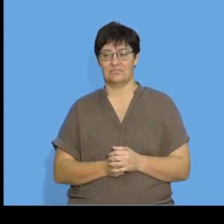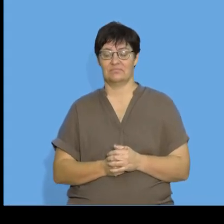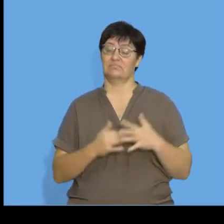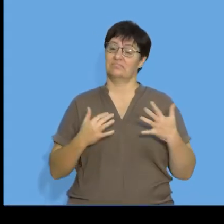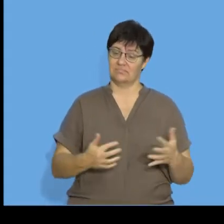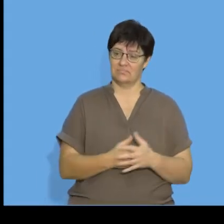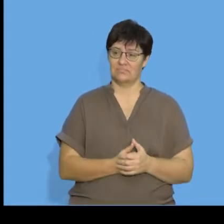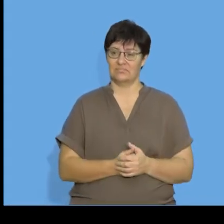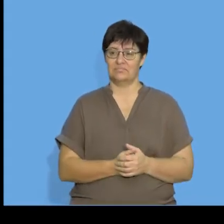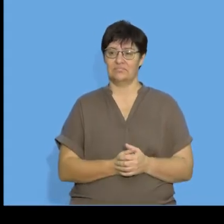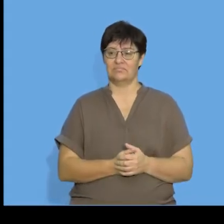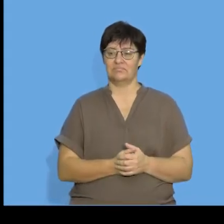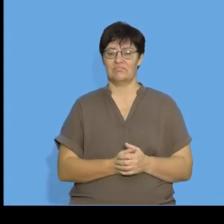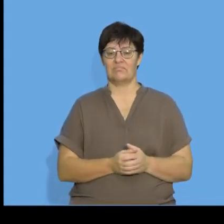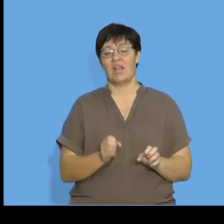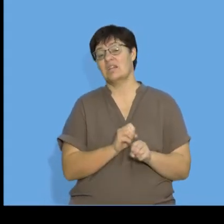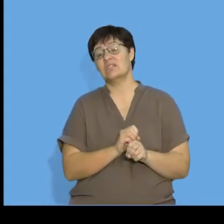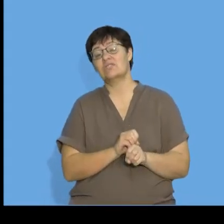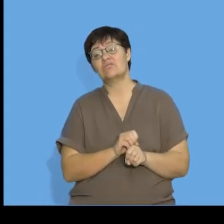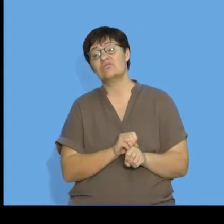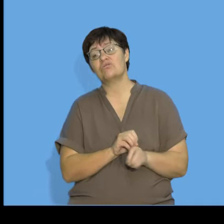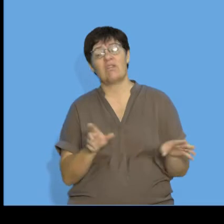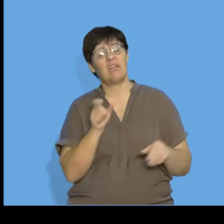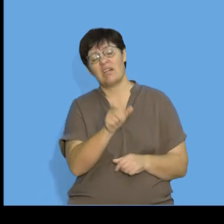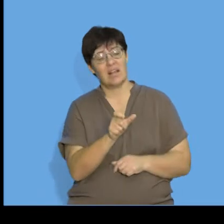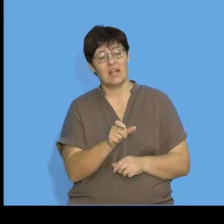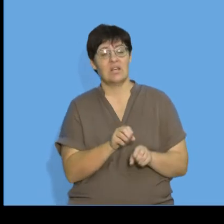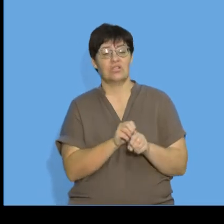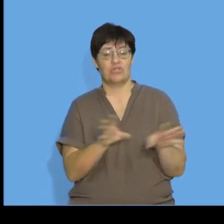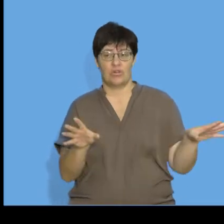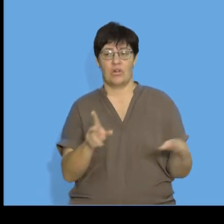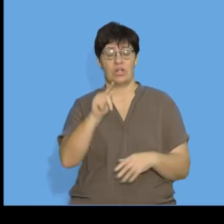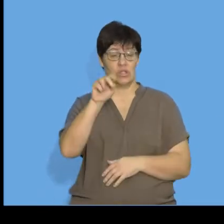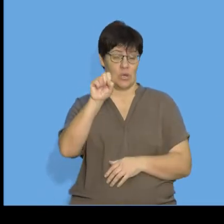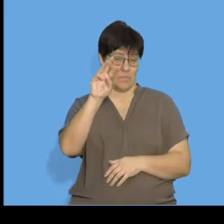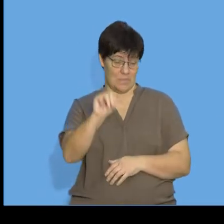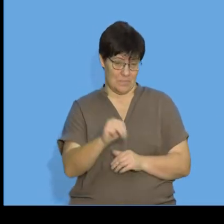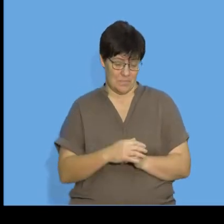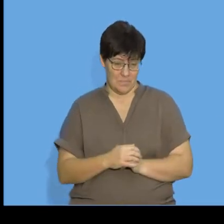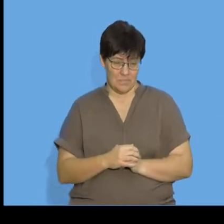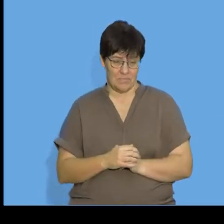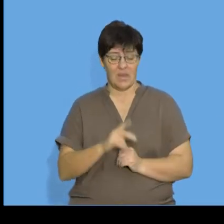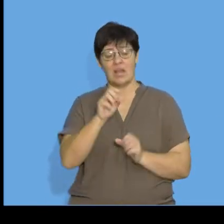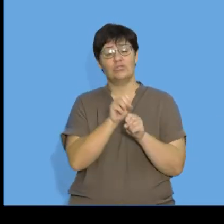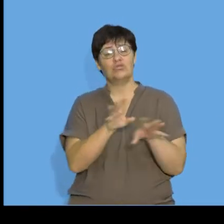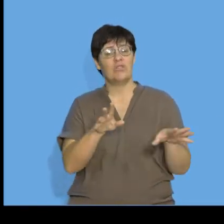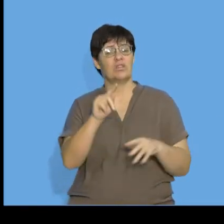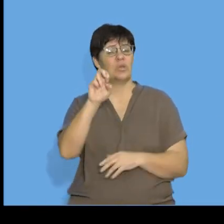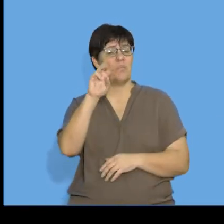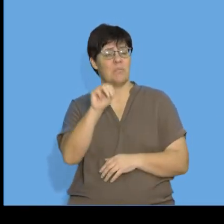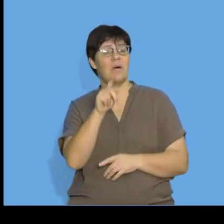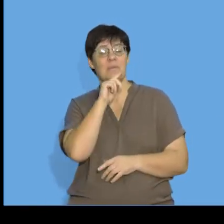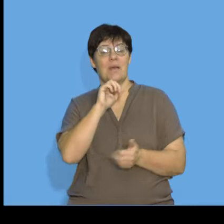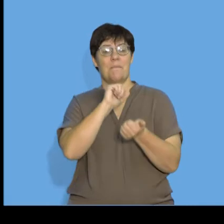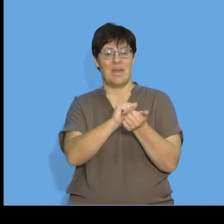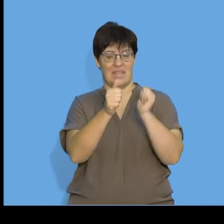So, another general concept or the next definition is general term. And the general term is